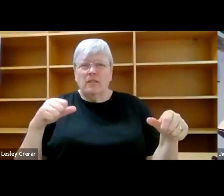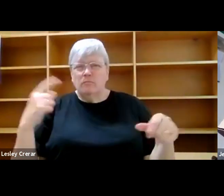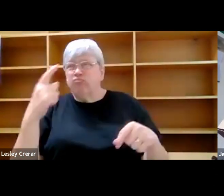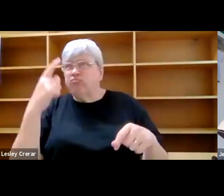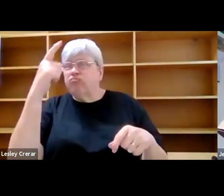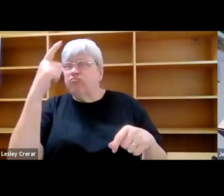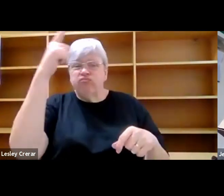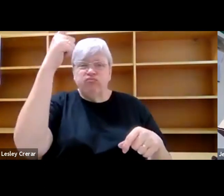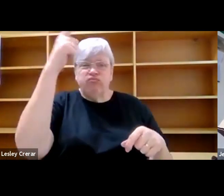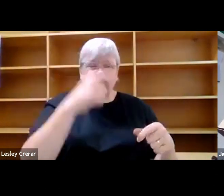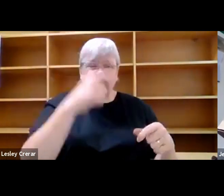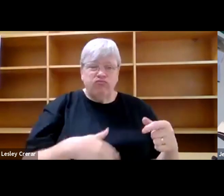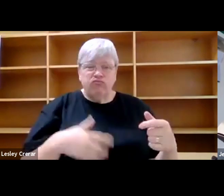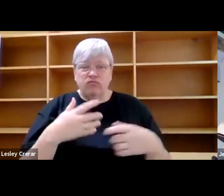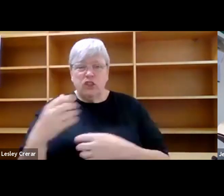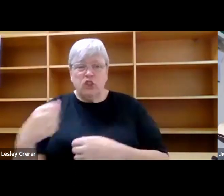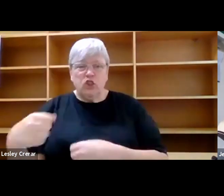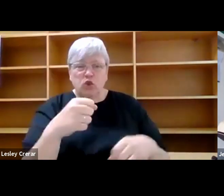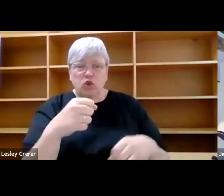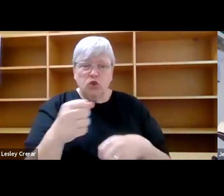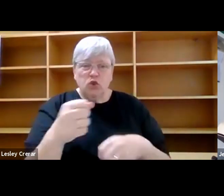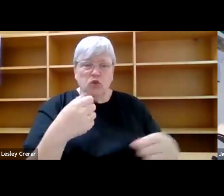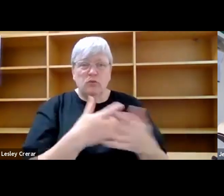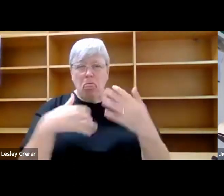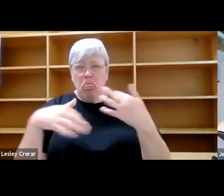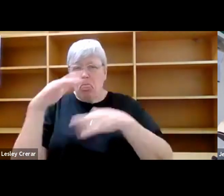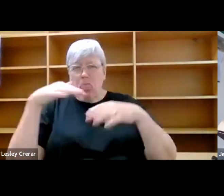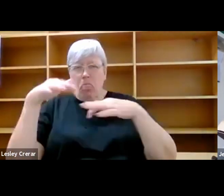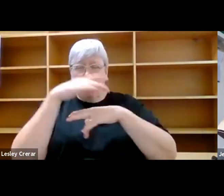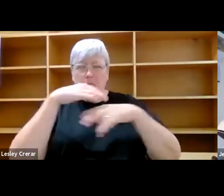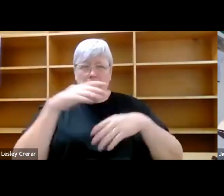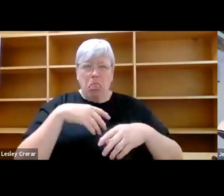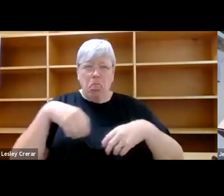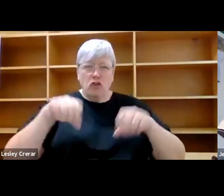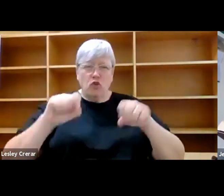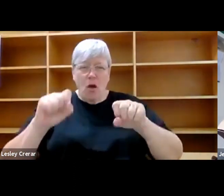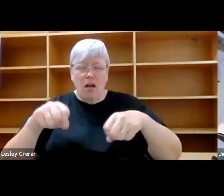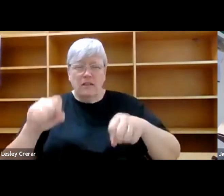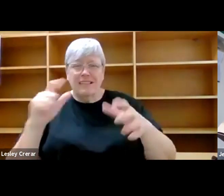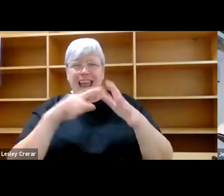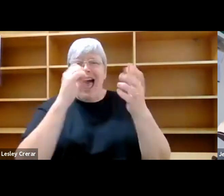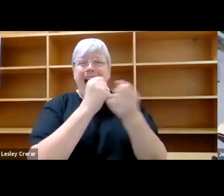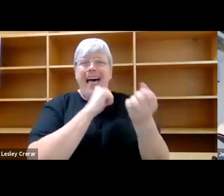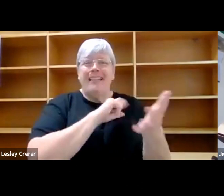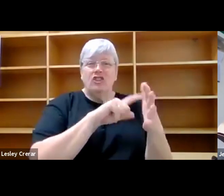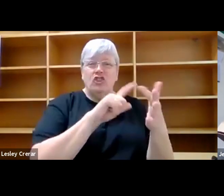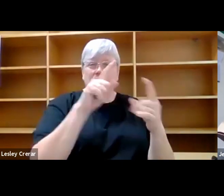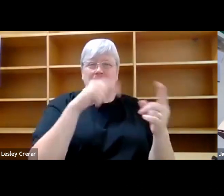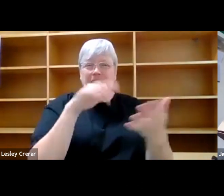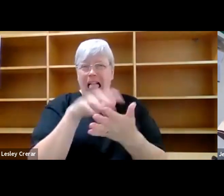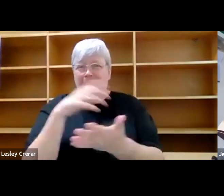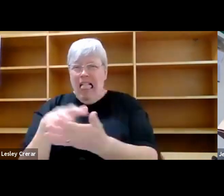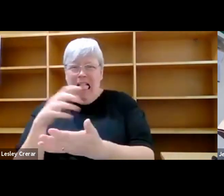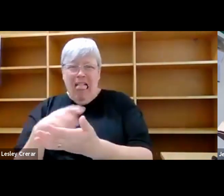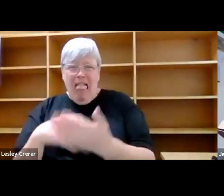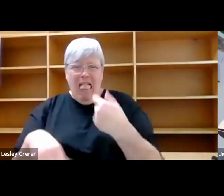thoroughfares with fumes. Tiled walls were caked with algae, and on every old building the signs of nature's tenacity showed